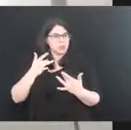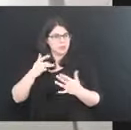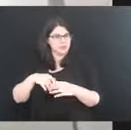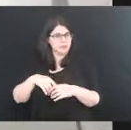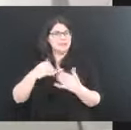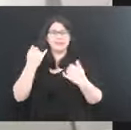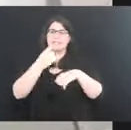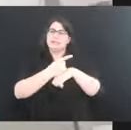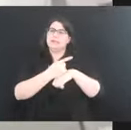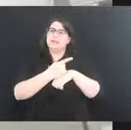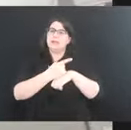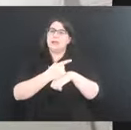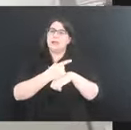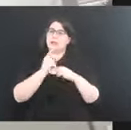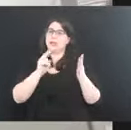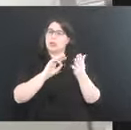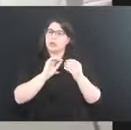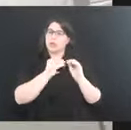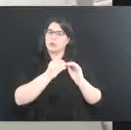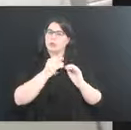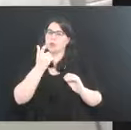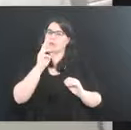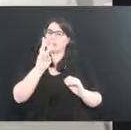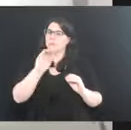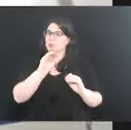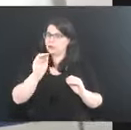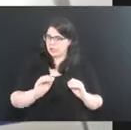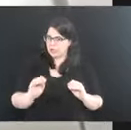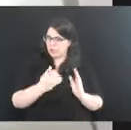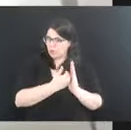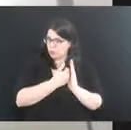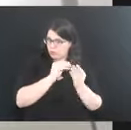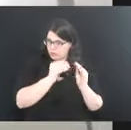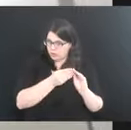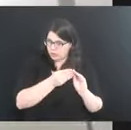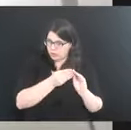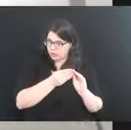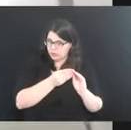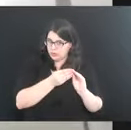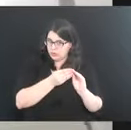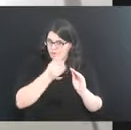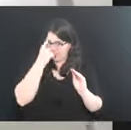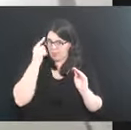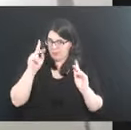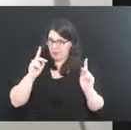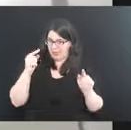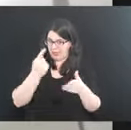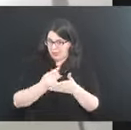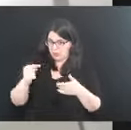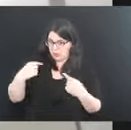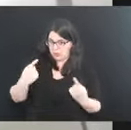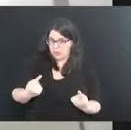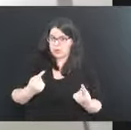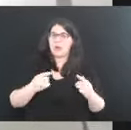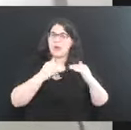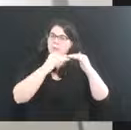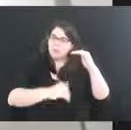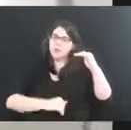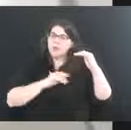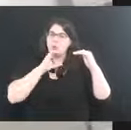26% of the new cases, the new positive cases in West Virginia in the past week were people age 20 and under,